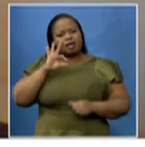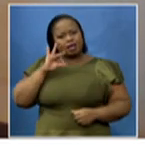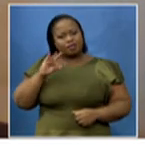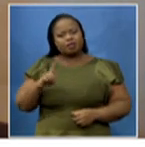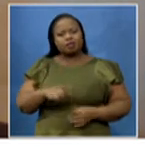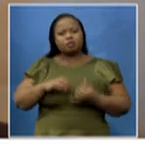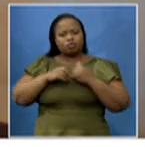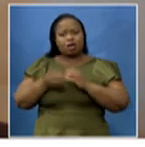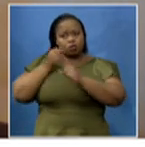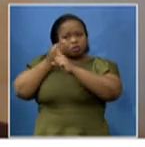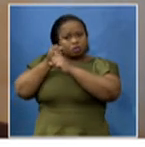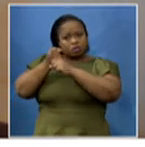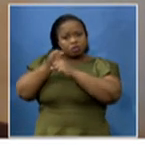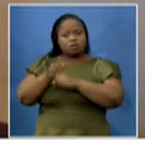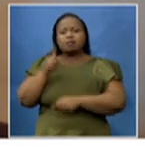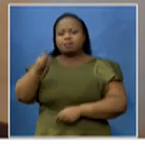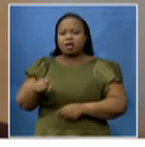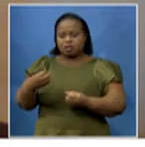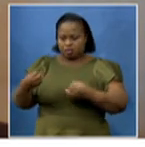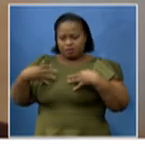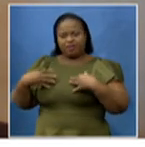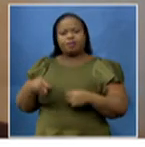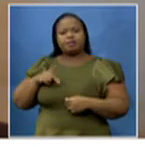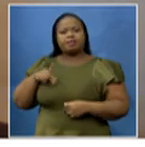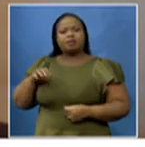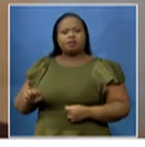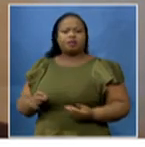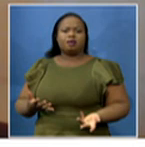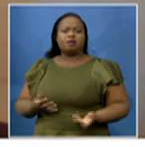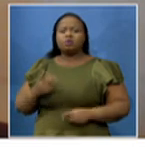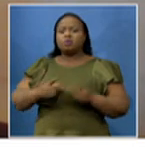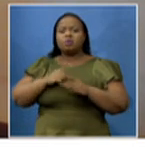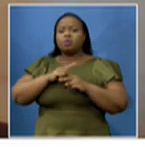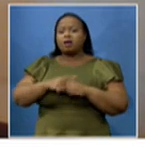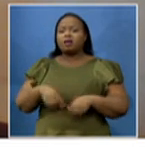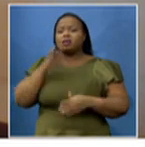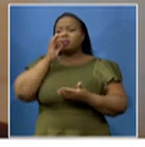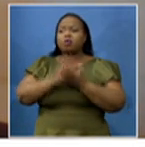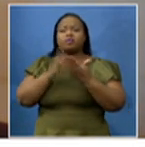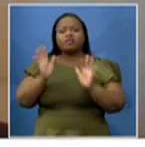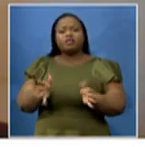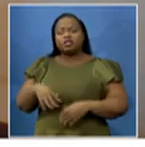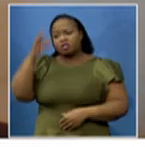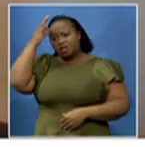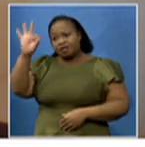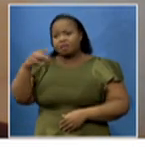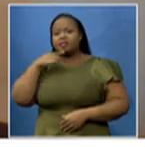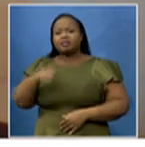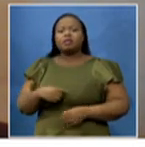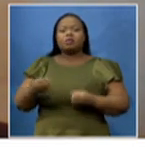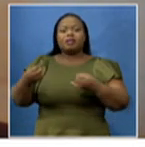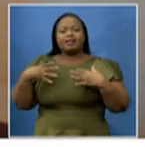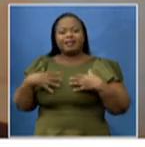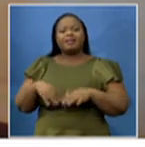and advocating that they be provided for. Because we have been promised by all employers, including government, that PPE is